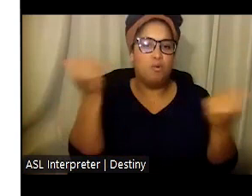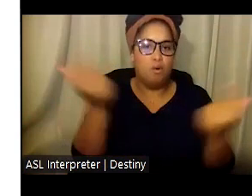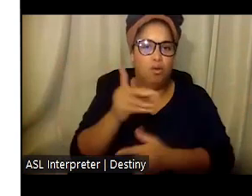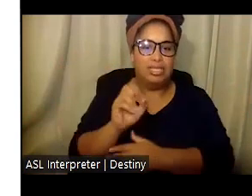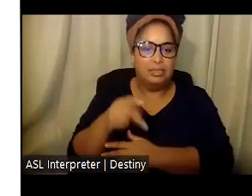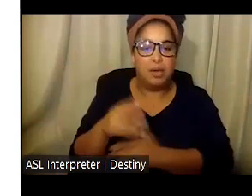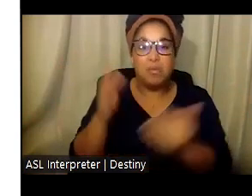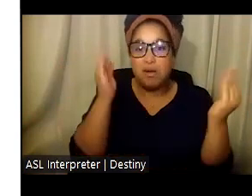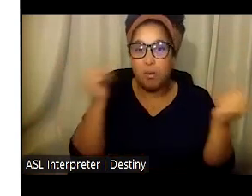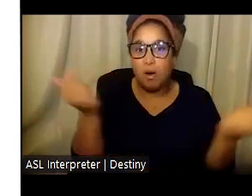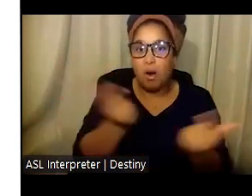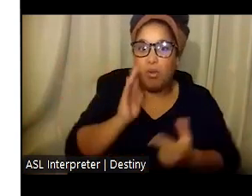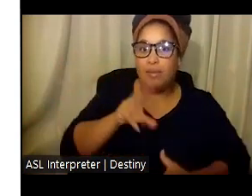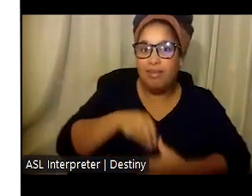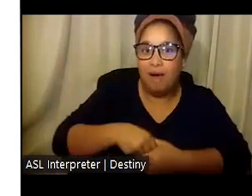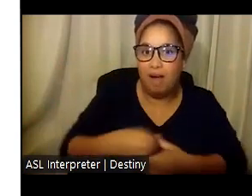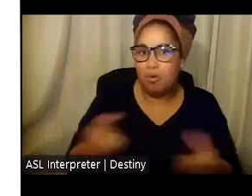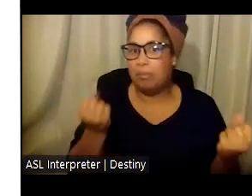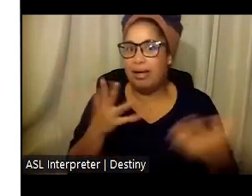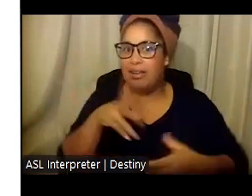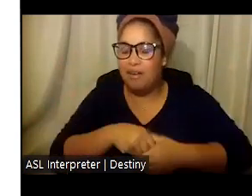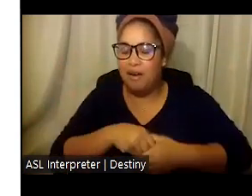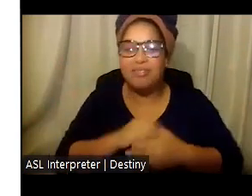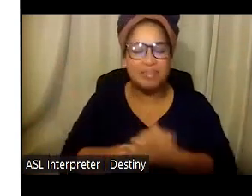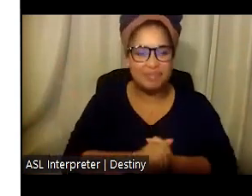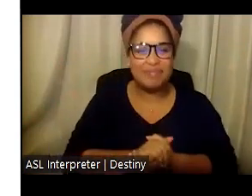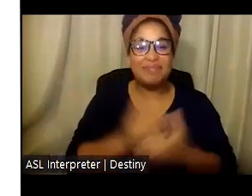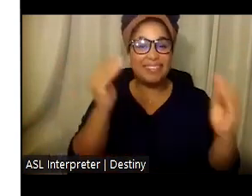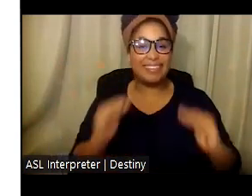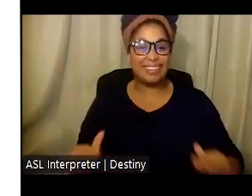DSPs participate. Next slide. slide.